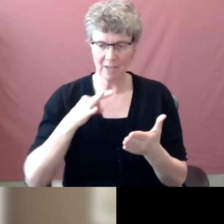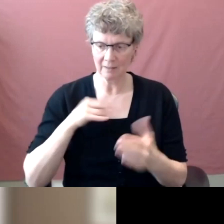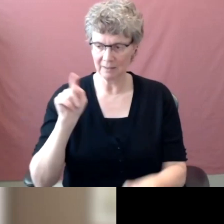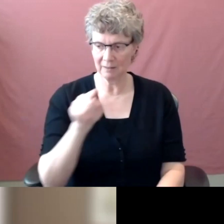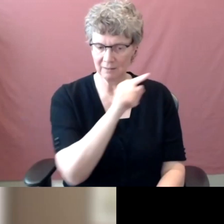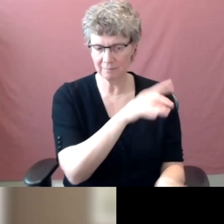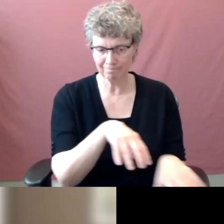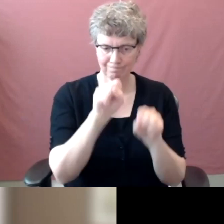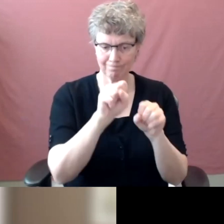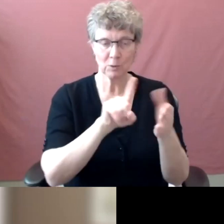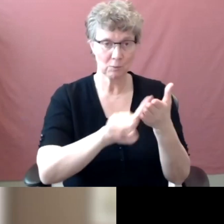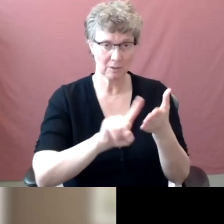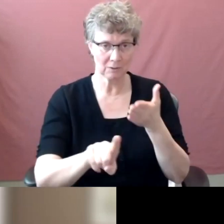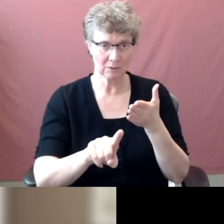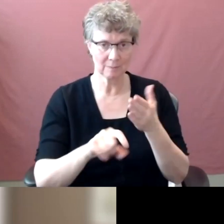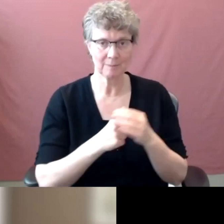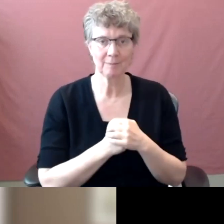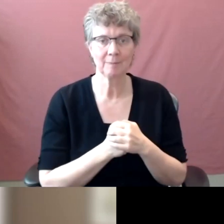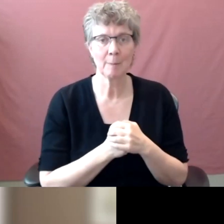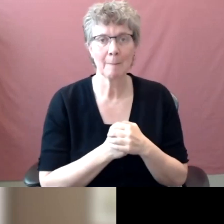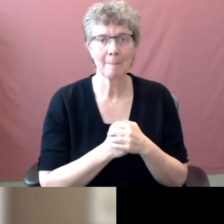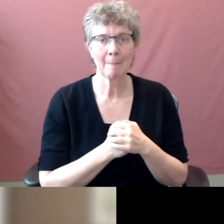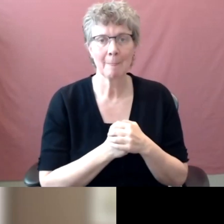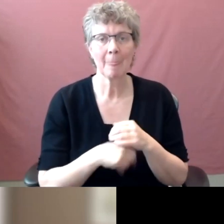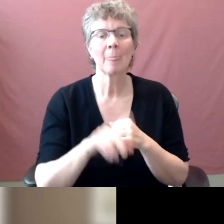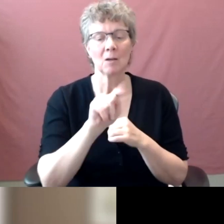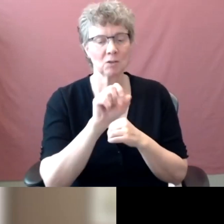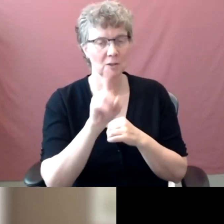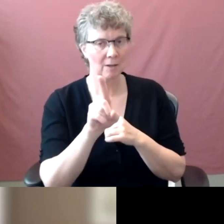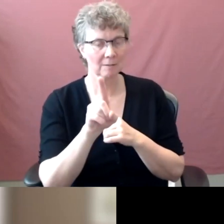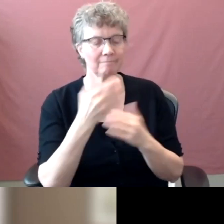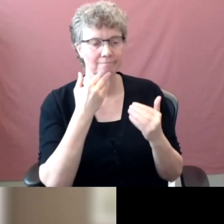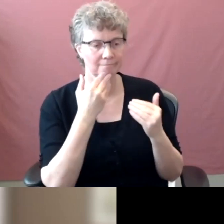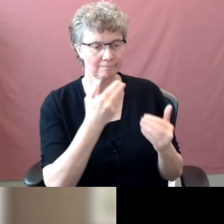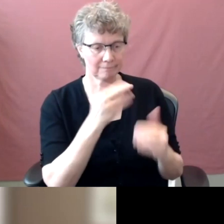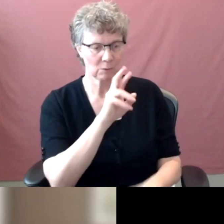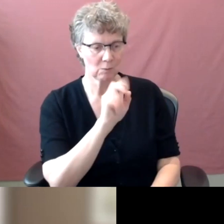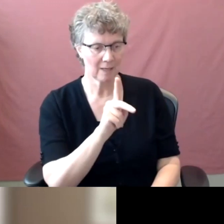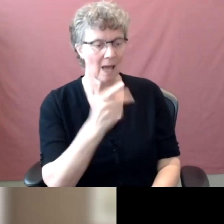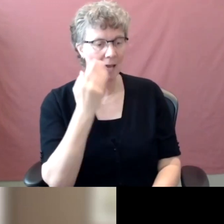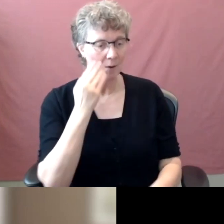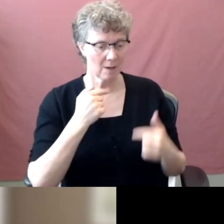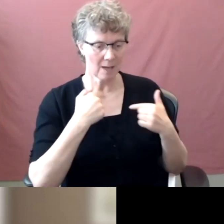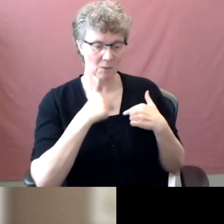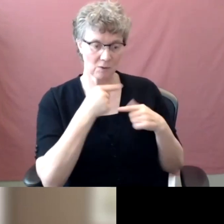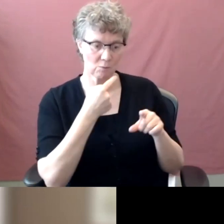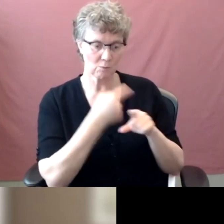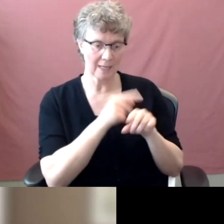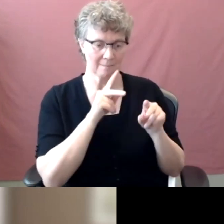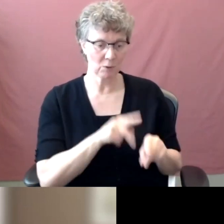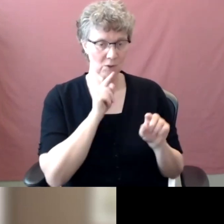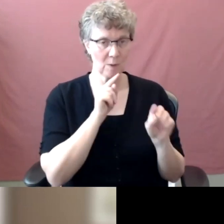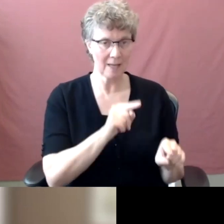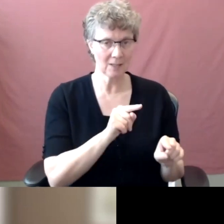Thank you, Rick. Thank Um, what I know is that I'm not the right one to answer that question, but I'll look to the panel. Um,